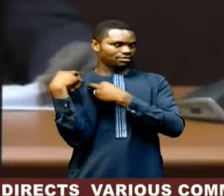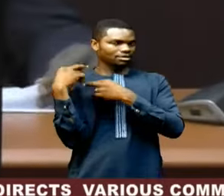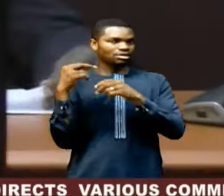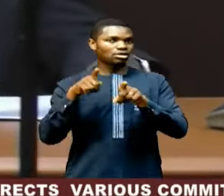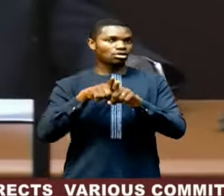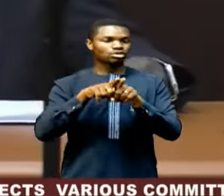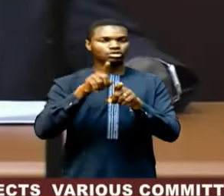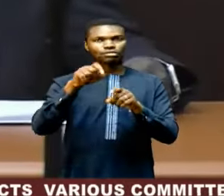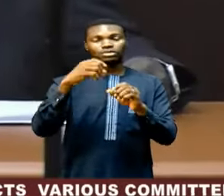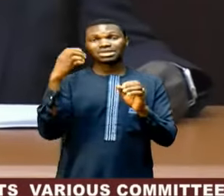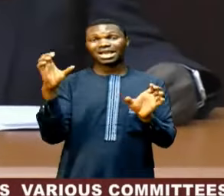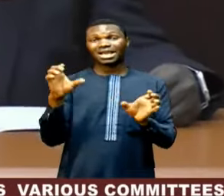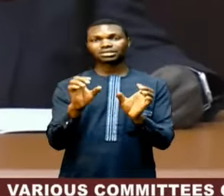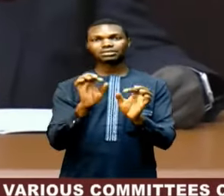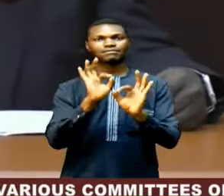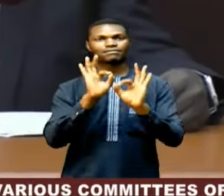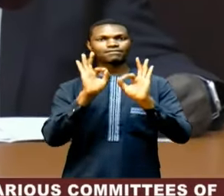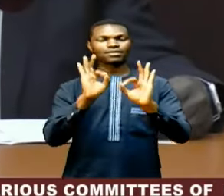at all times.